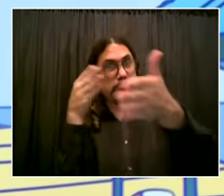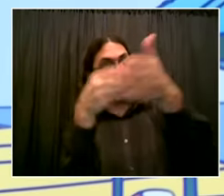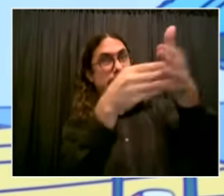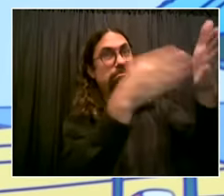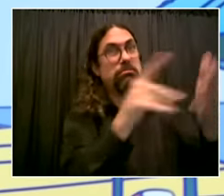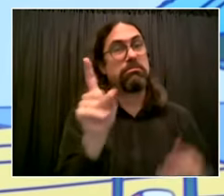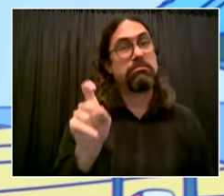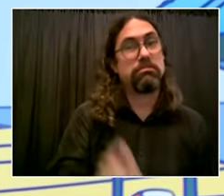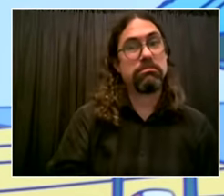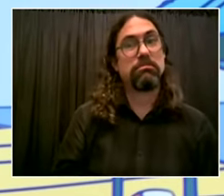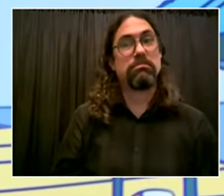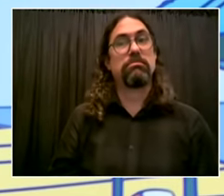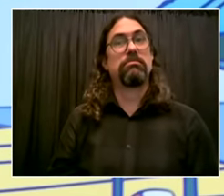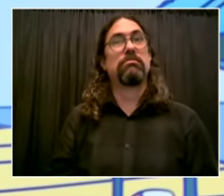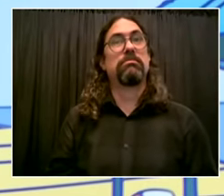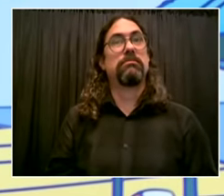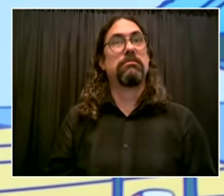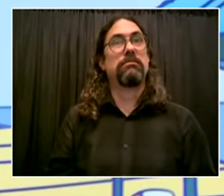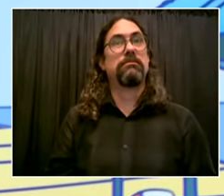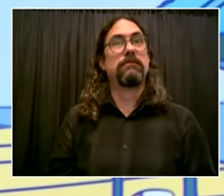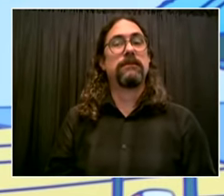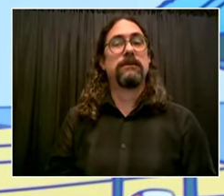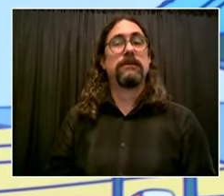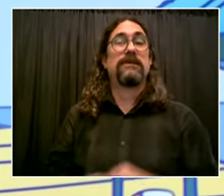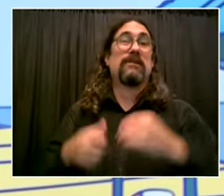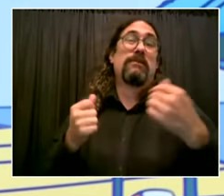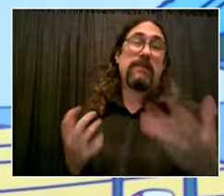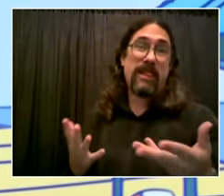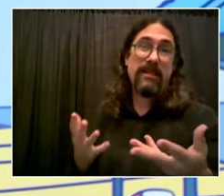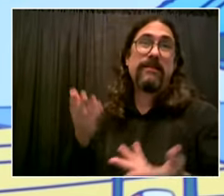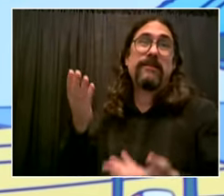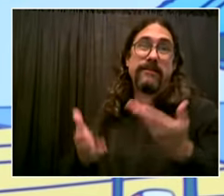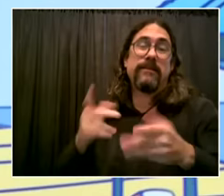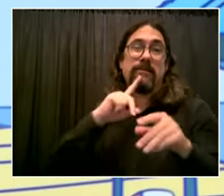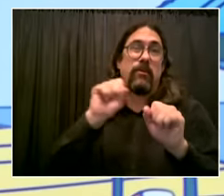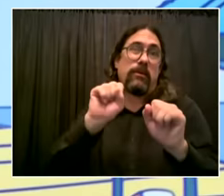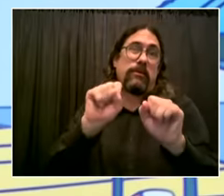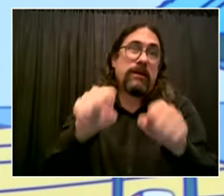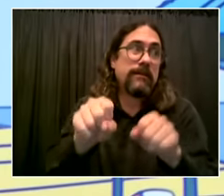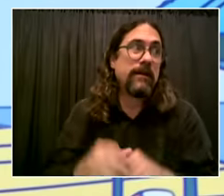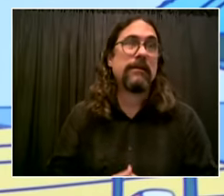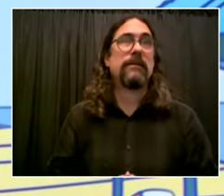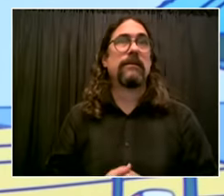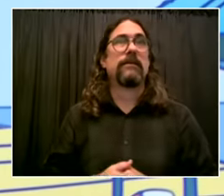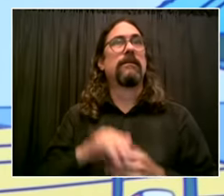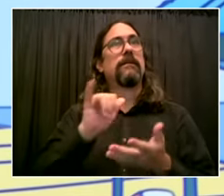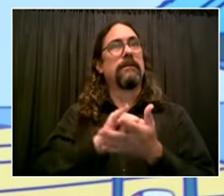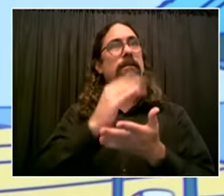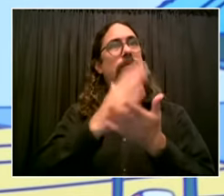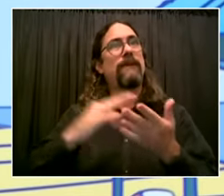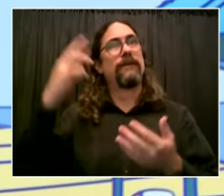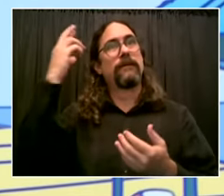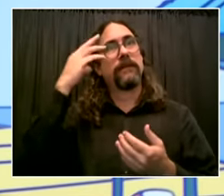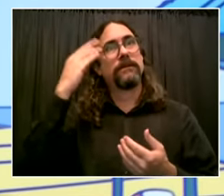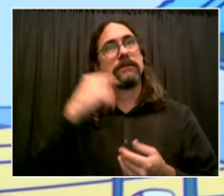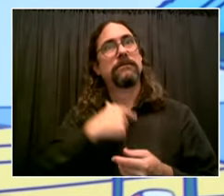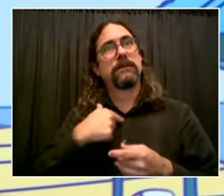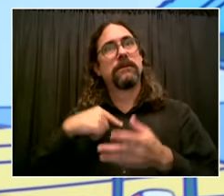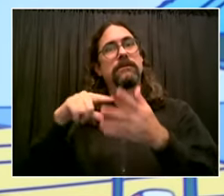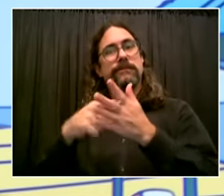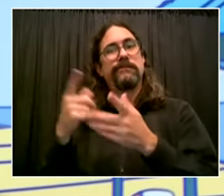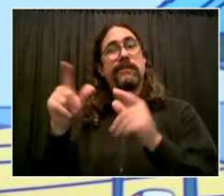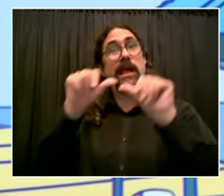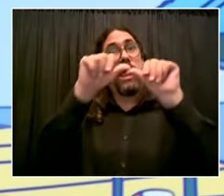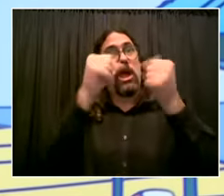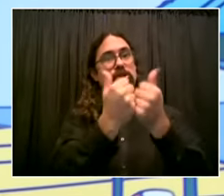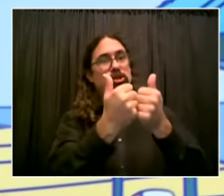the momentum we need and reaching more and more people but we're doing it each piece at a time to get it right but i think the basic logic